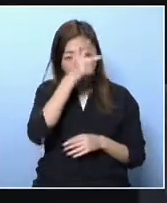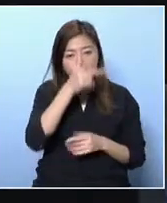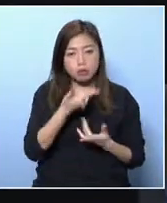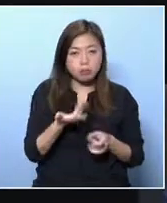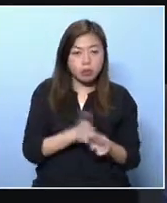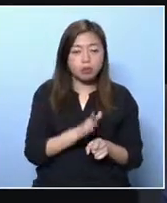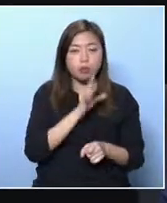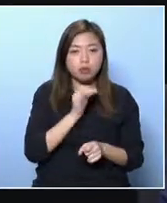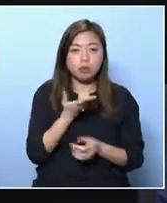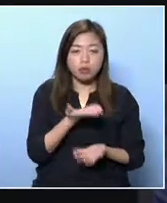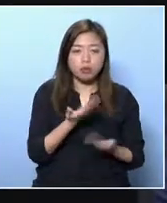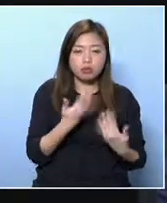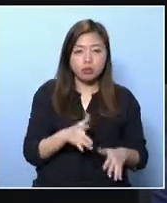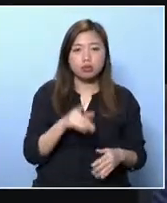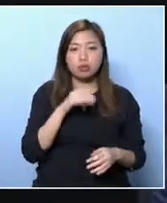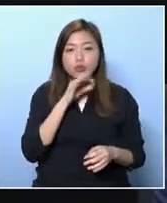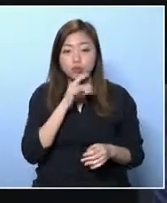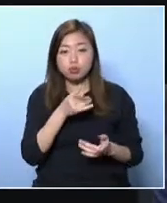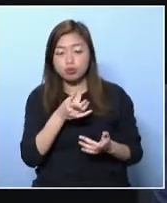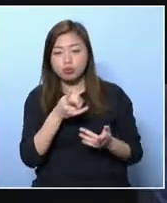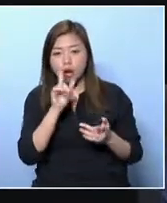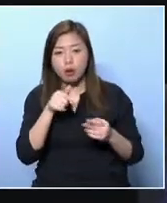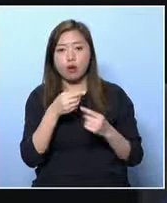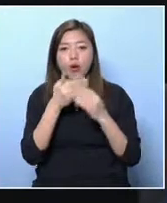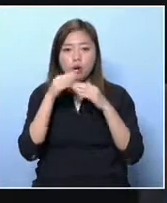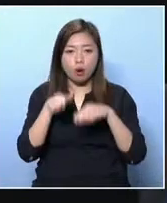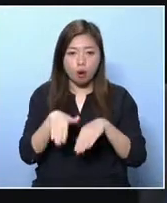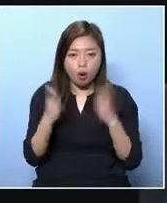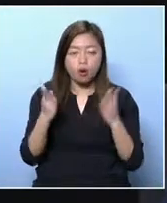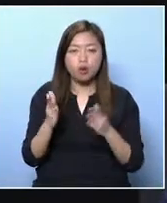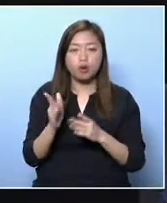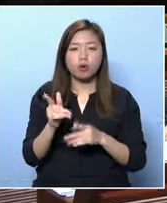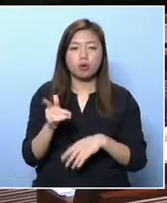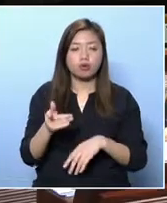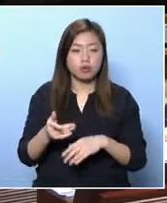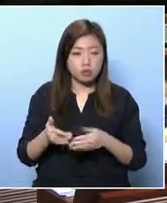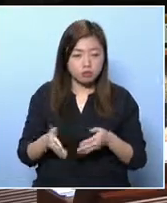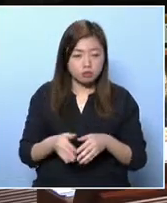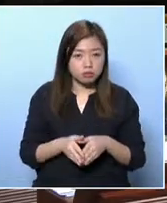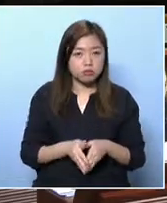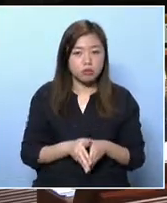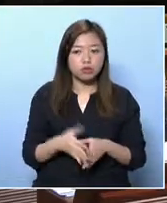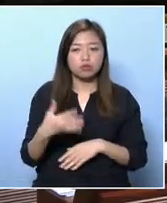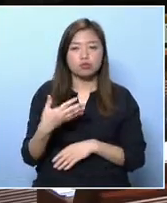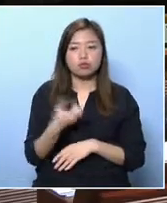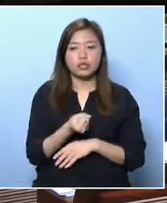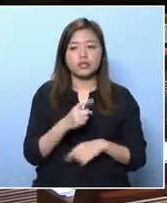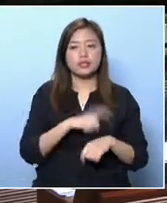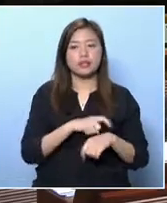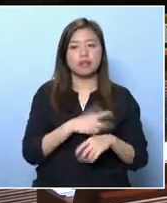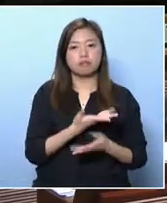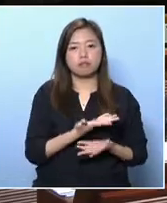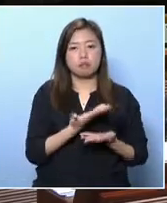start, perhaps let's see if the Bureau has got anything to supplement before I invite the deputations to speak.